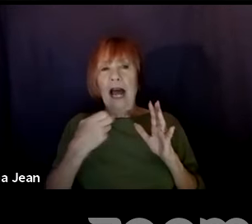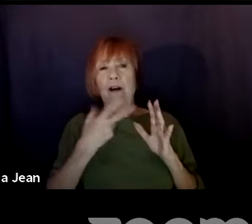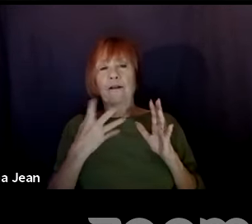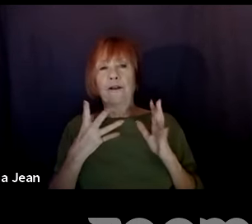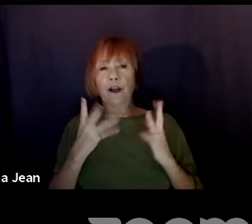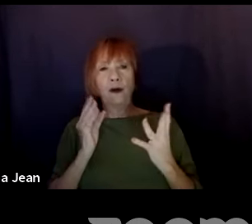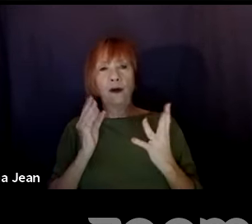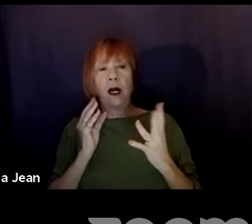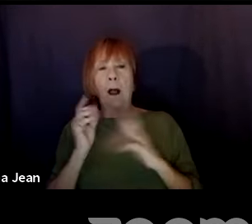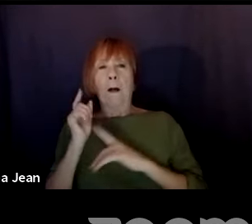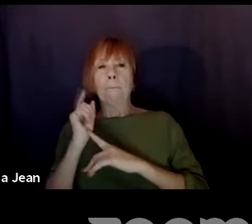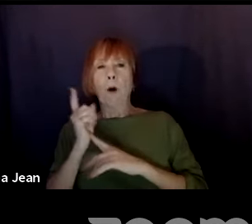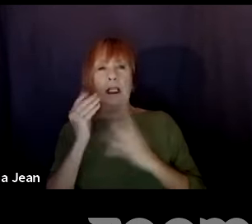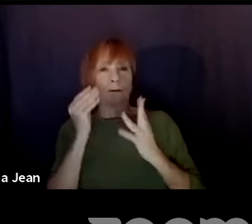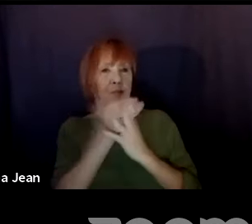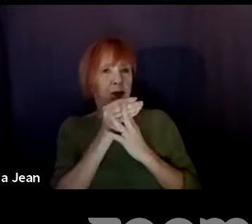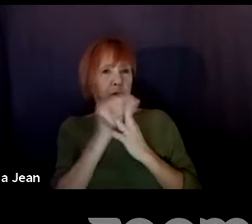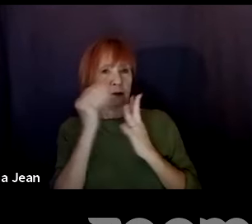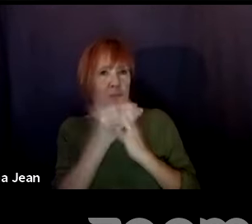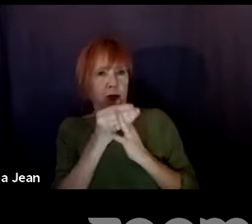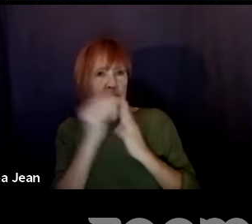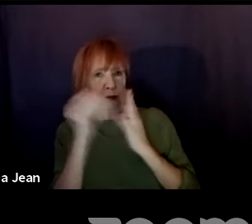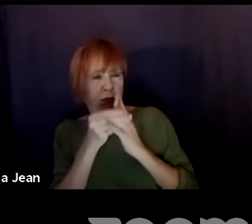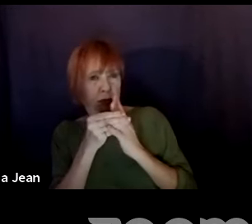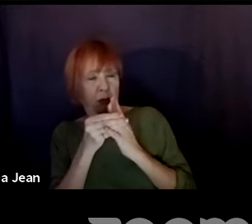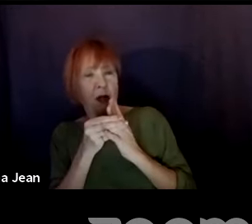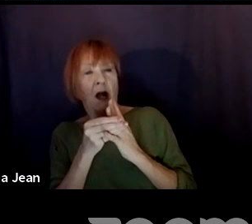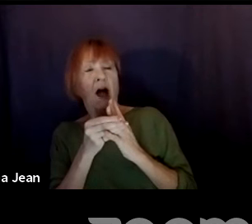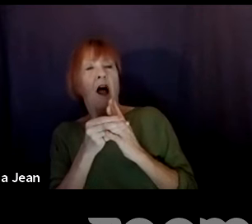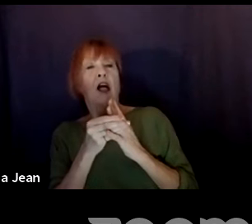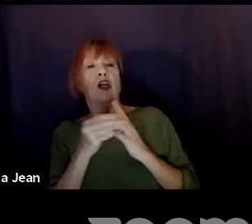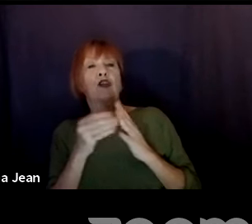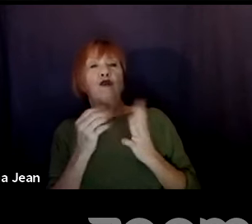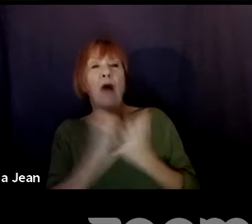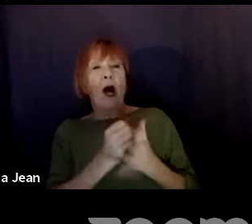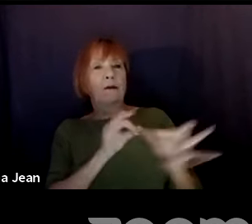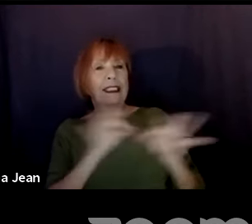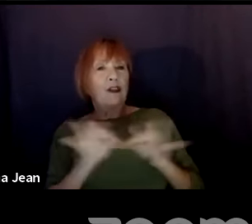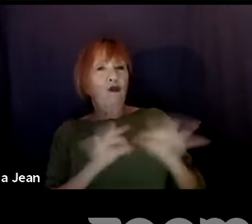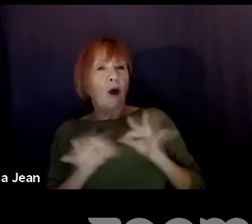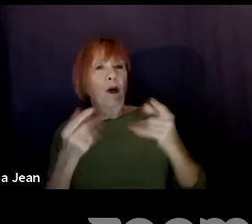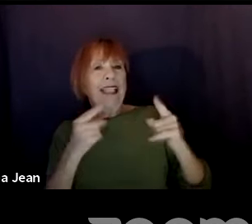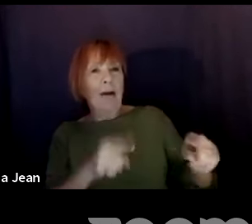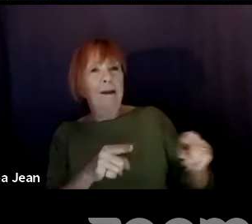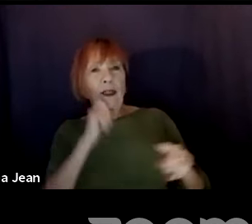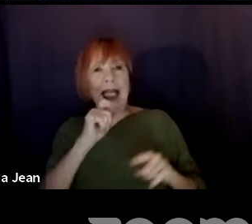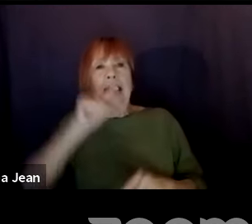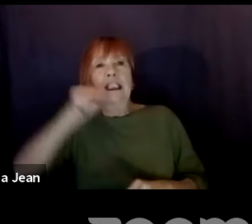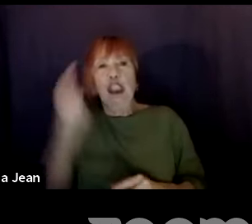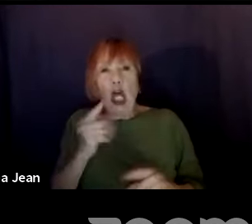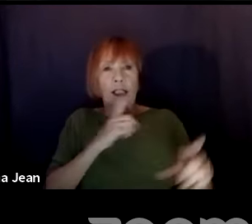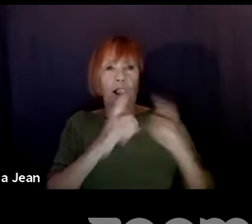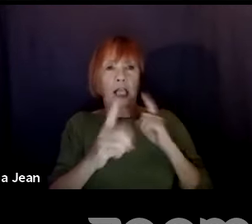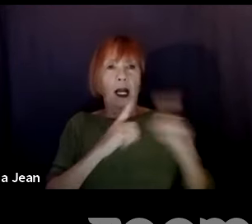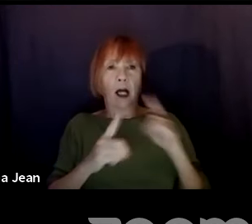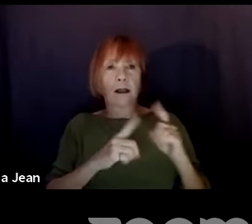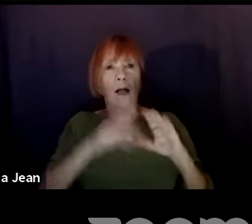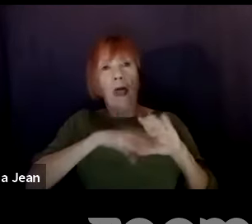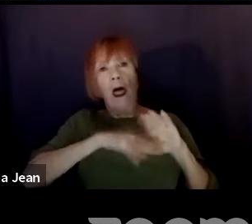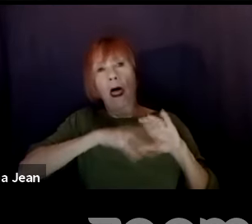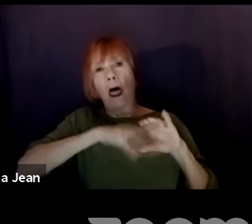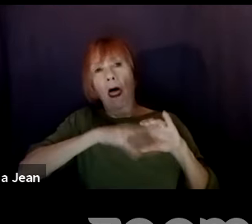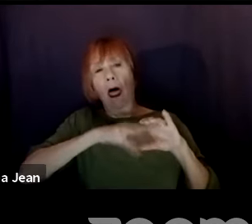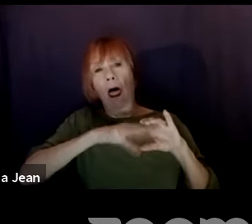helping describe what's going on. So it's just not dialogue. Um, which leads me to people